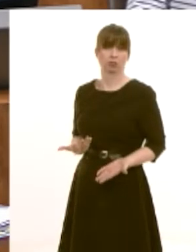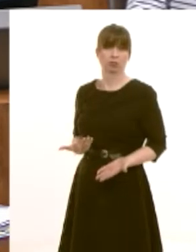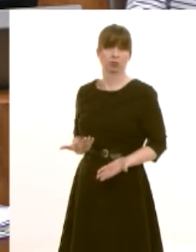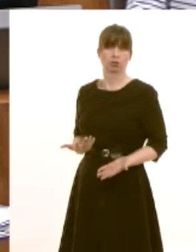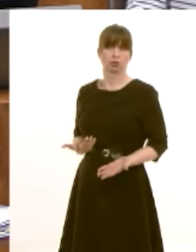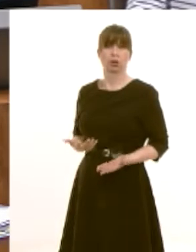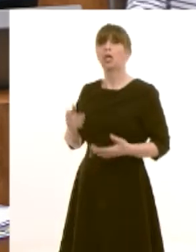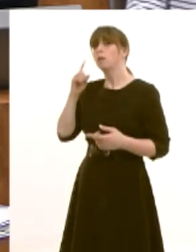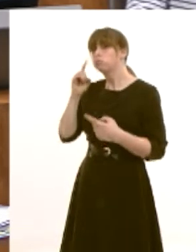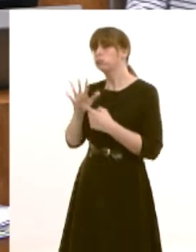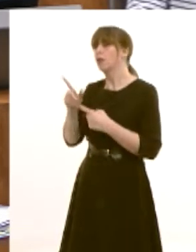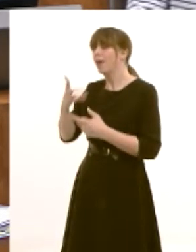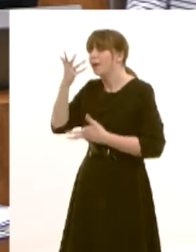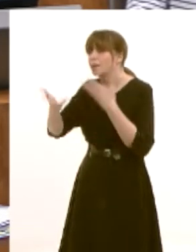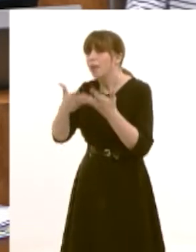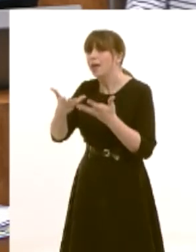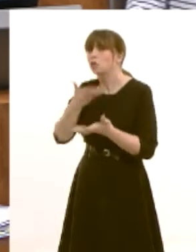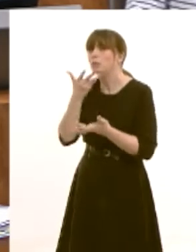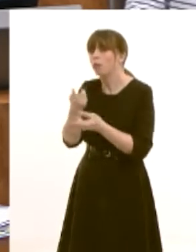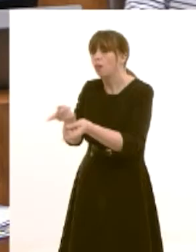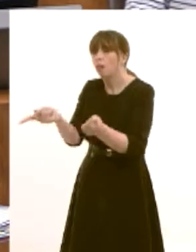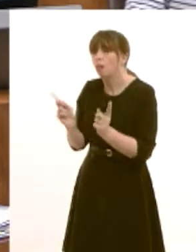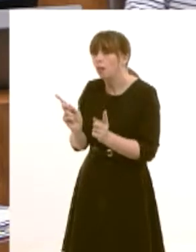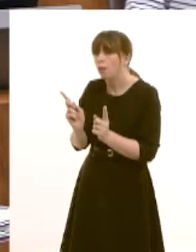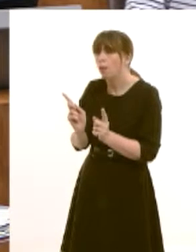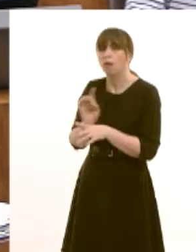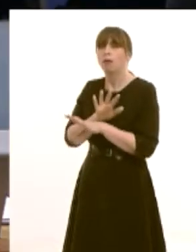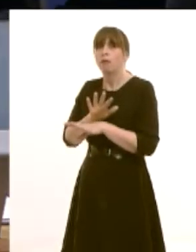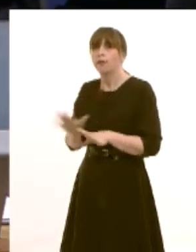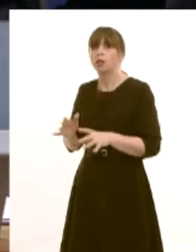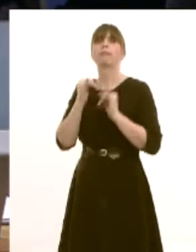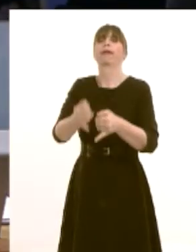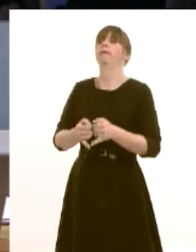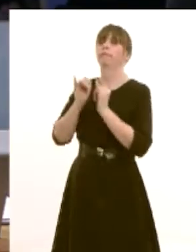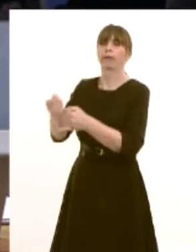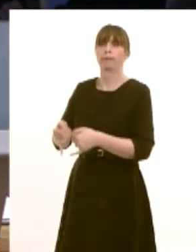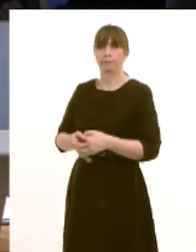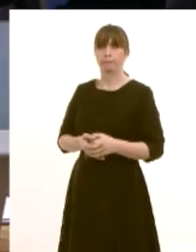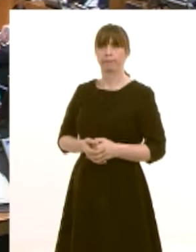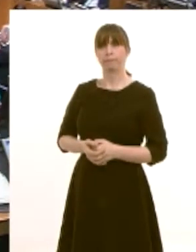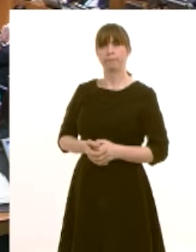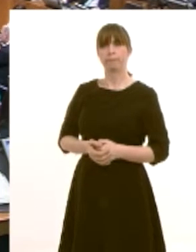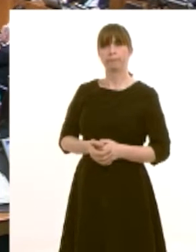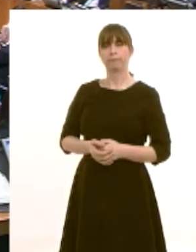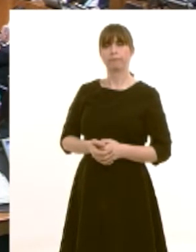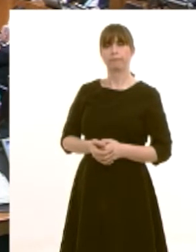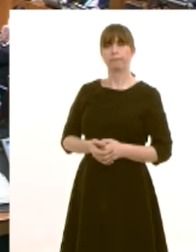that they explain that to the local people and not try to put the blame on any other body thank you uh